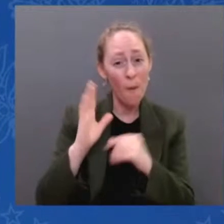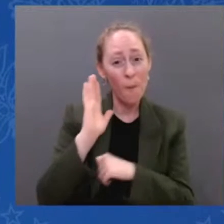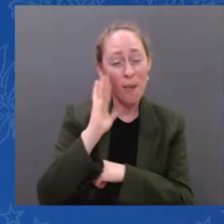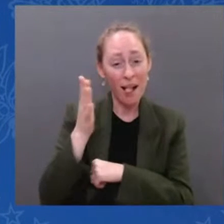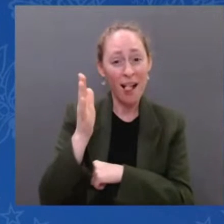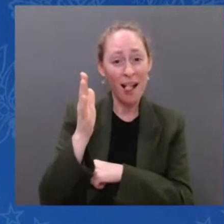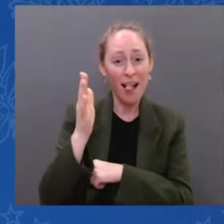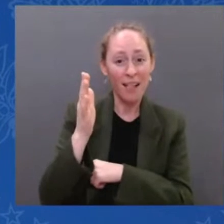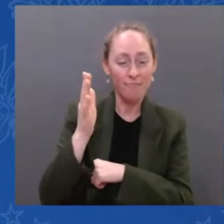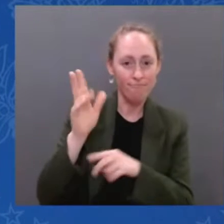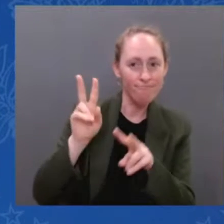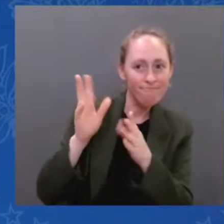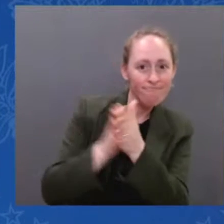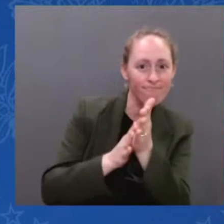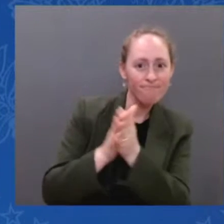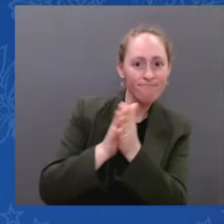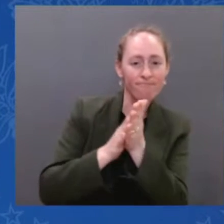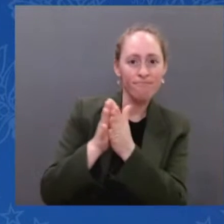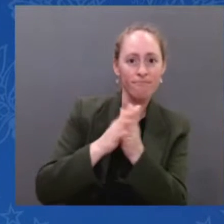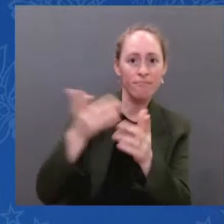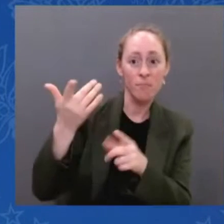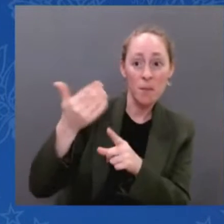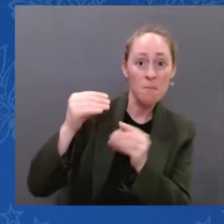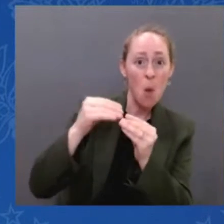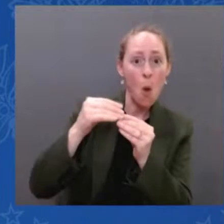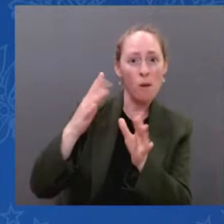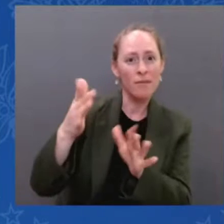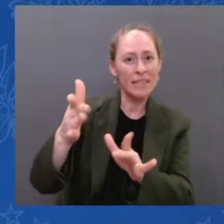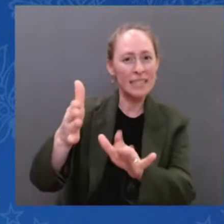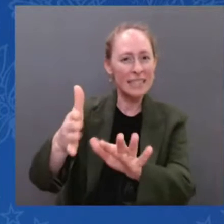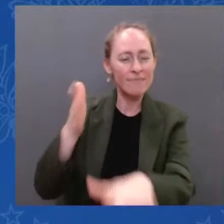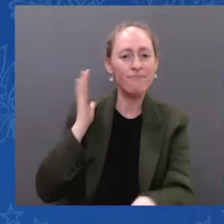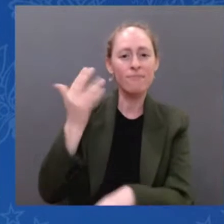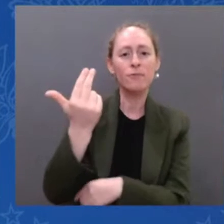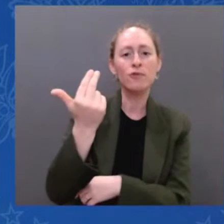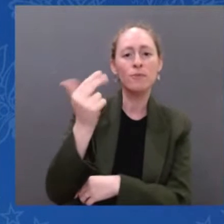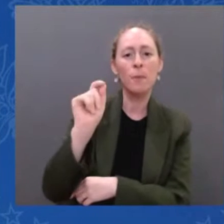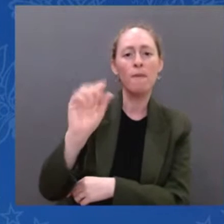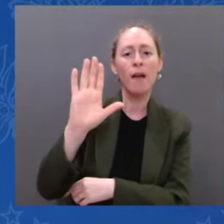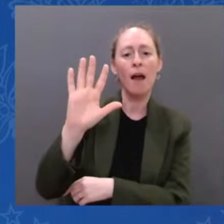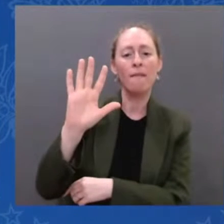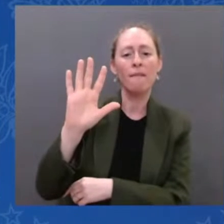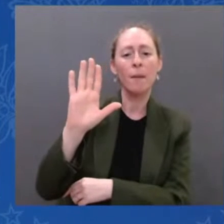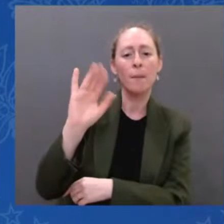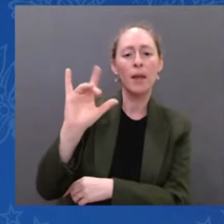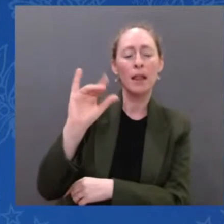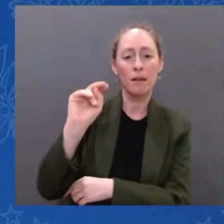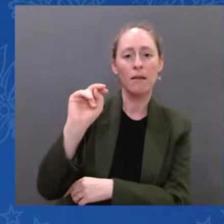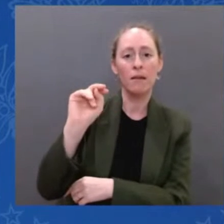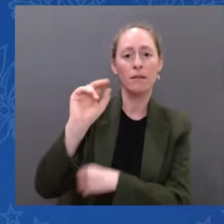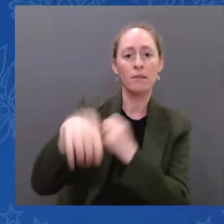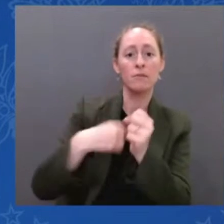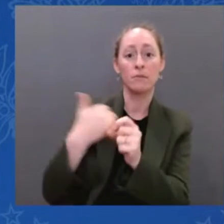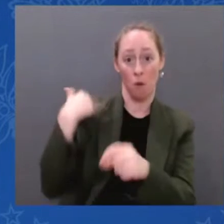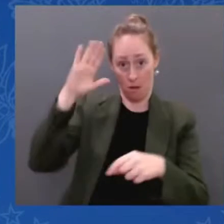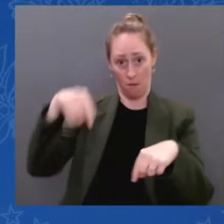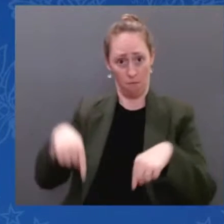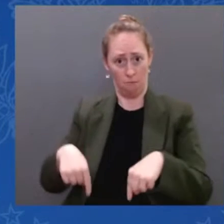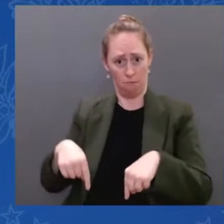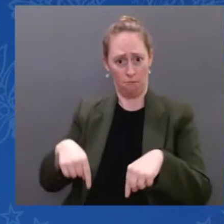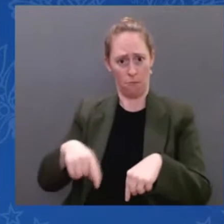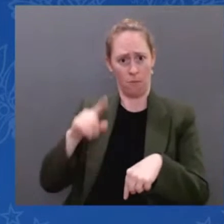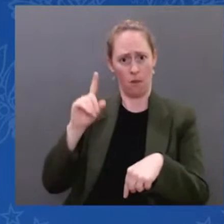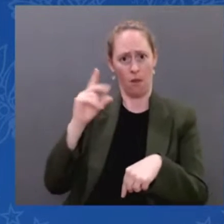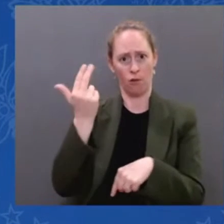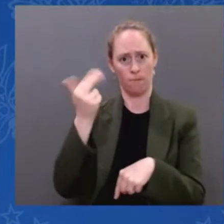13.8 billion years old, we're going back almost to the beginning. That